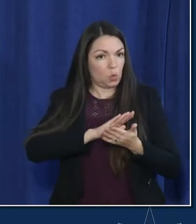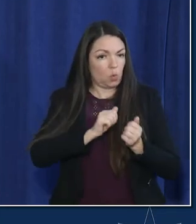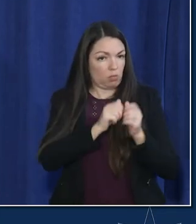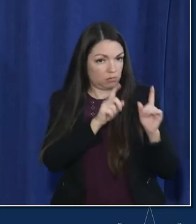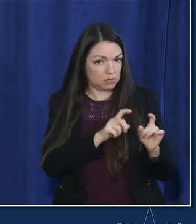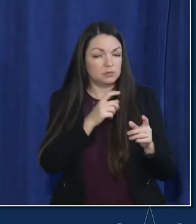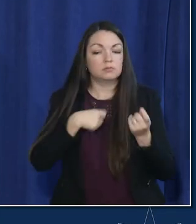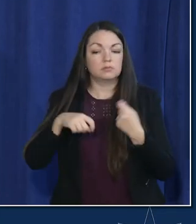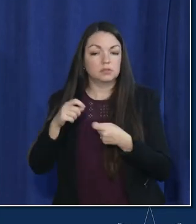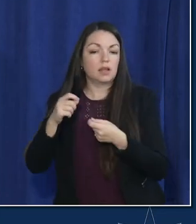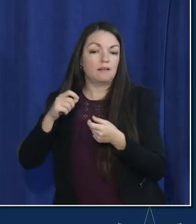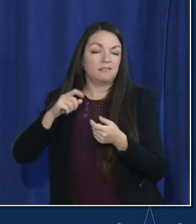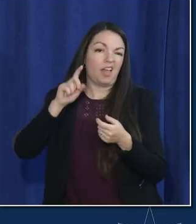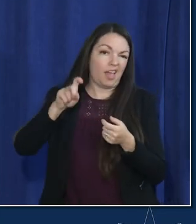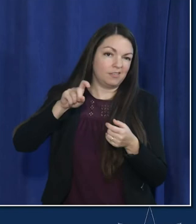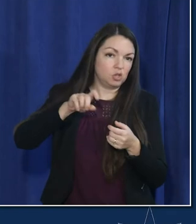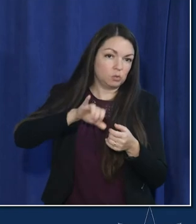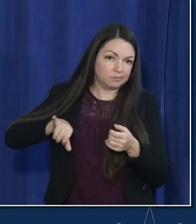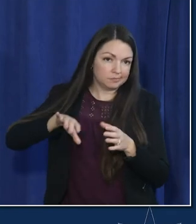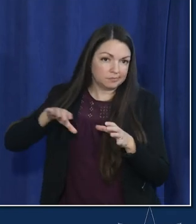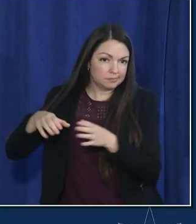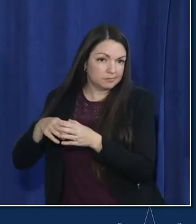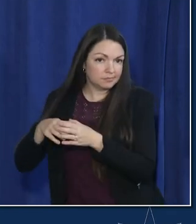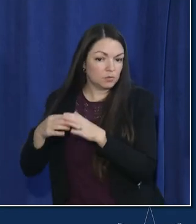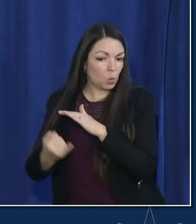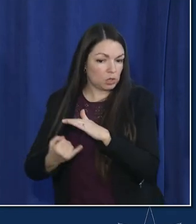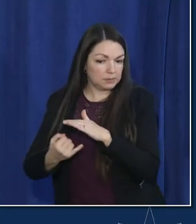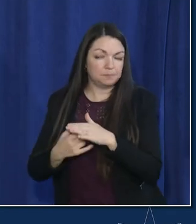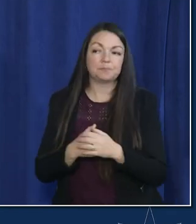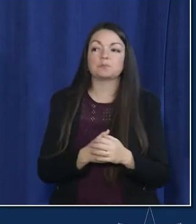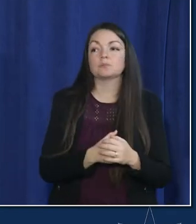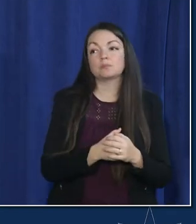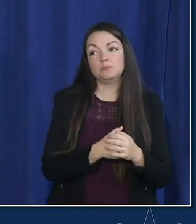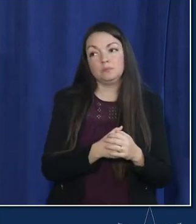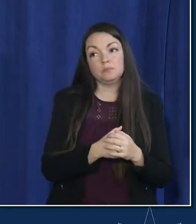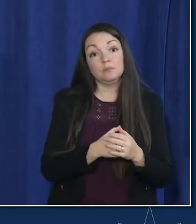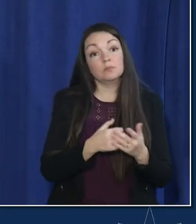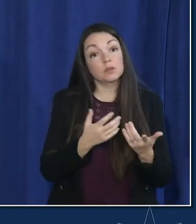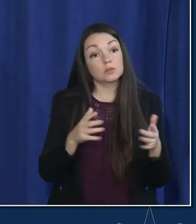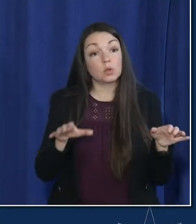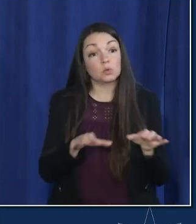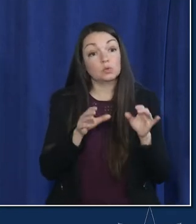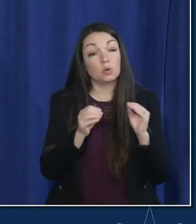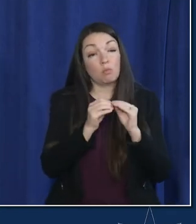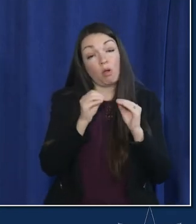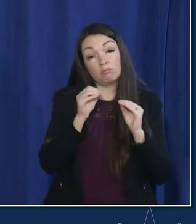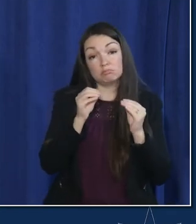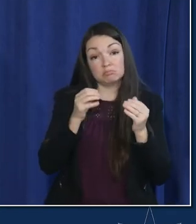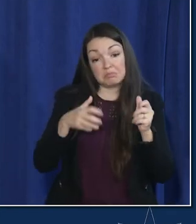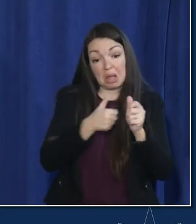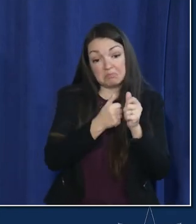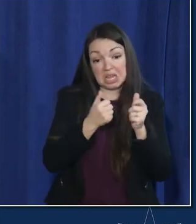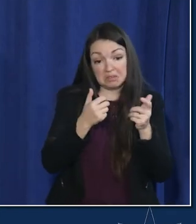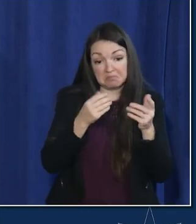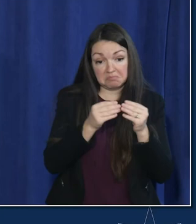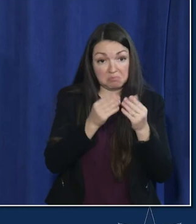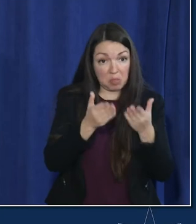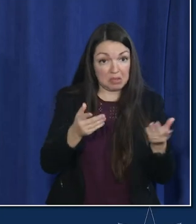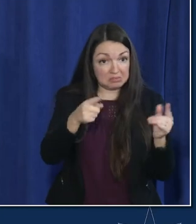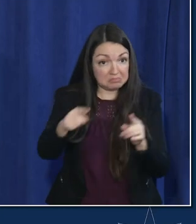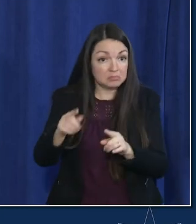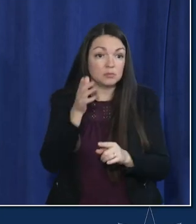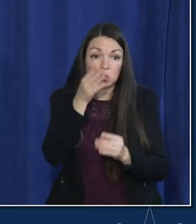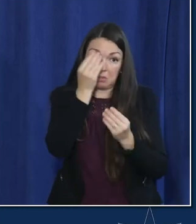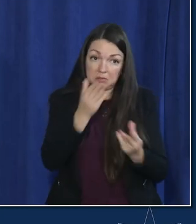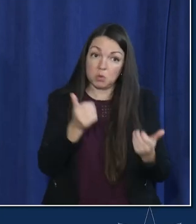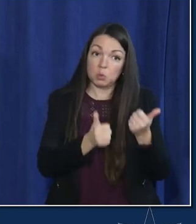starting small this week but we're going to just keep building it up and so as we do more media uh updates we'll give you more information about what more schools but for sure